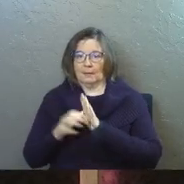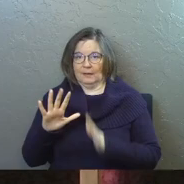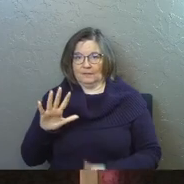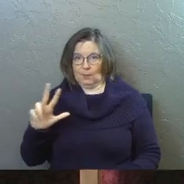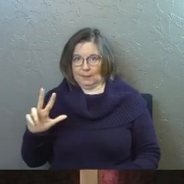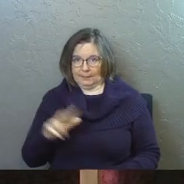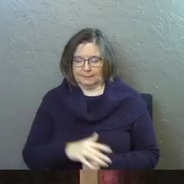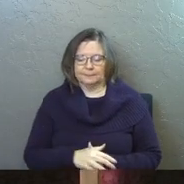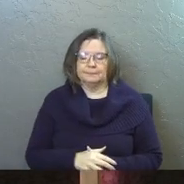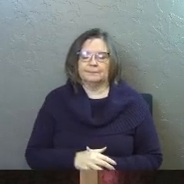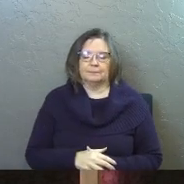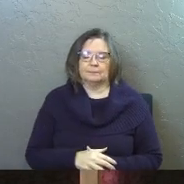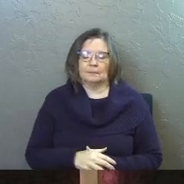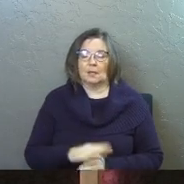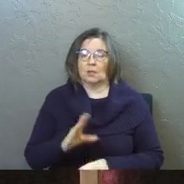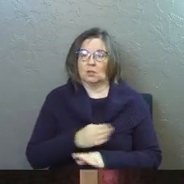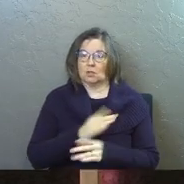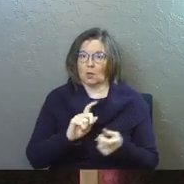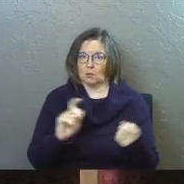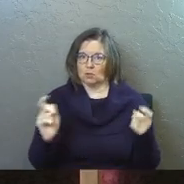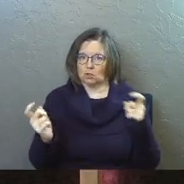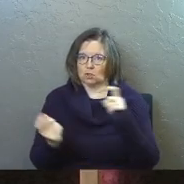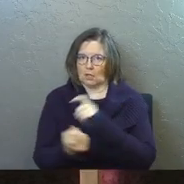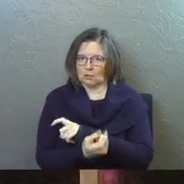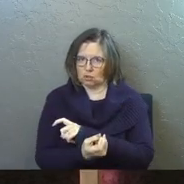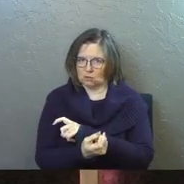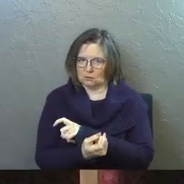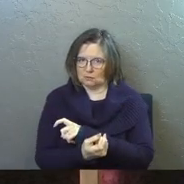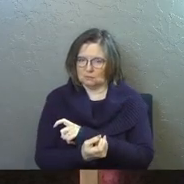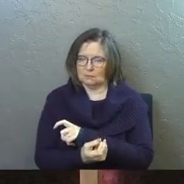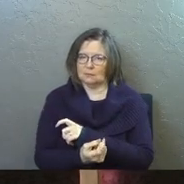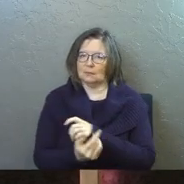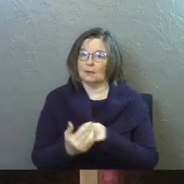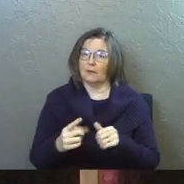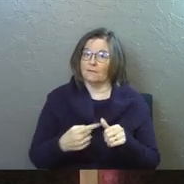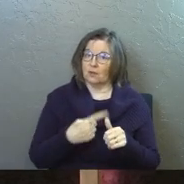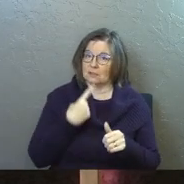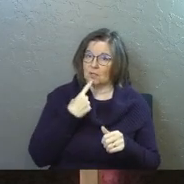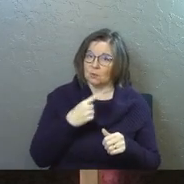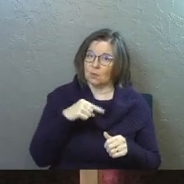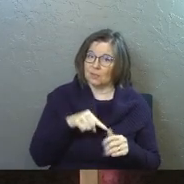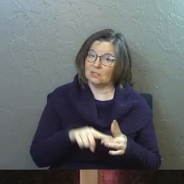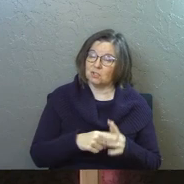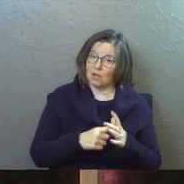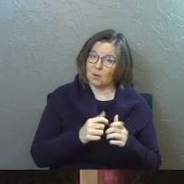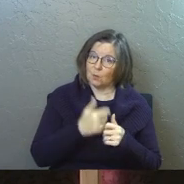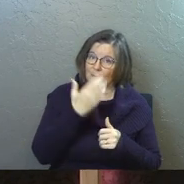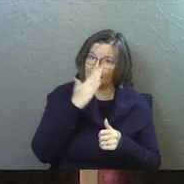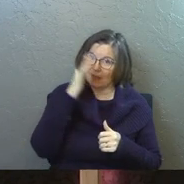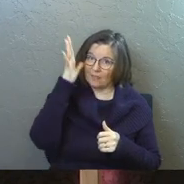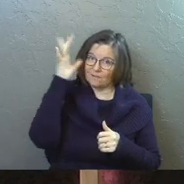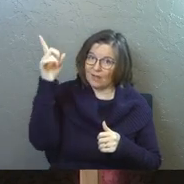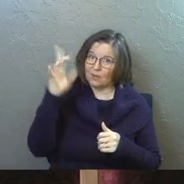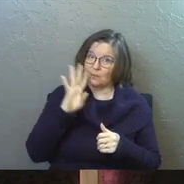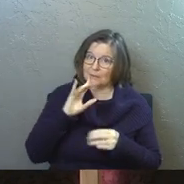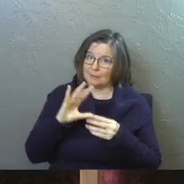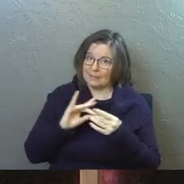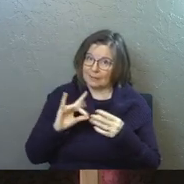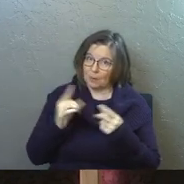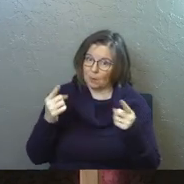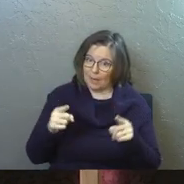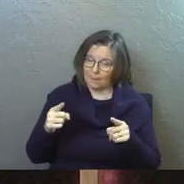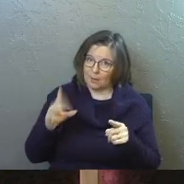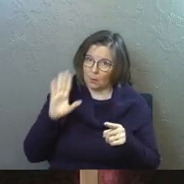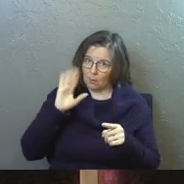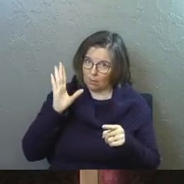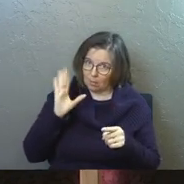53, the song is going to change again. First, I told you this is, this was started with God. The father was speaking about what was